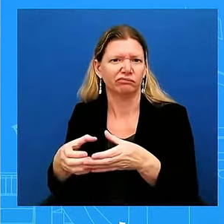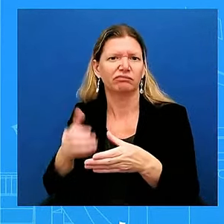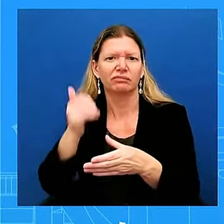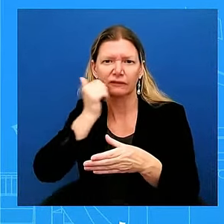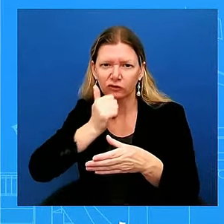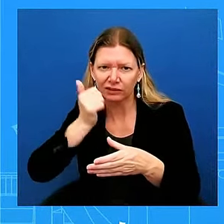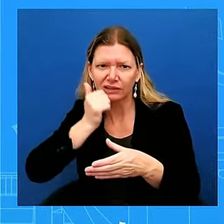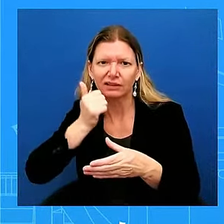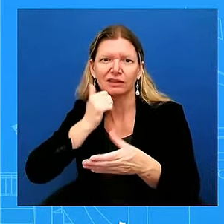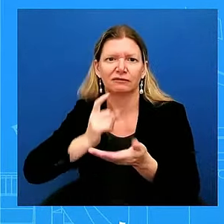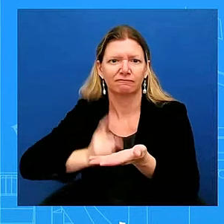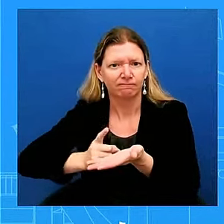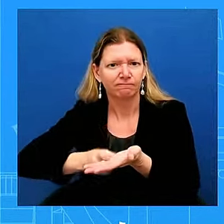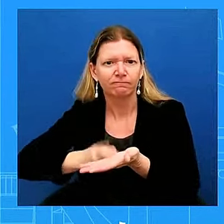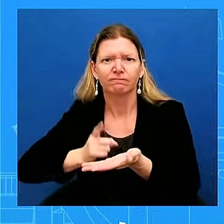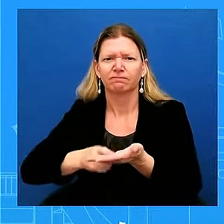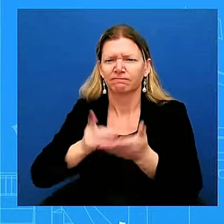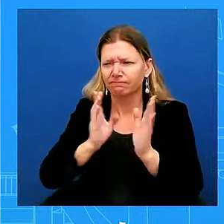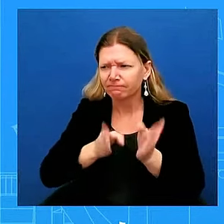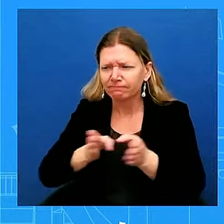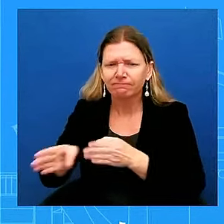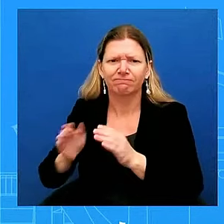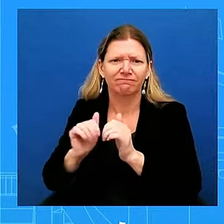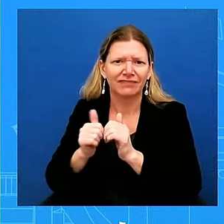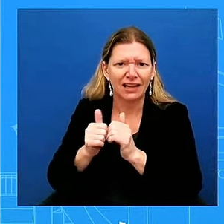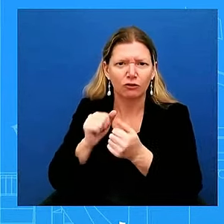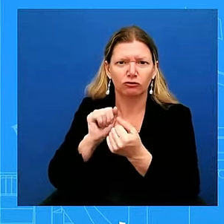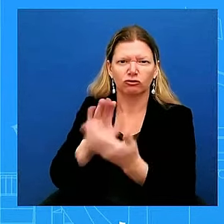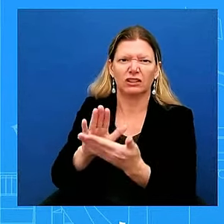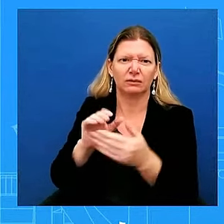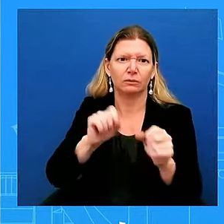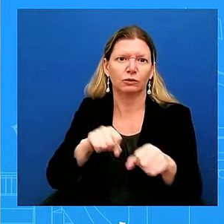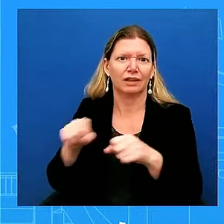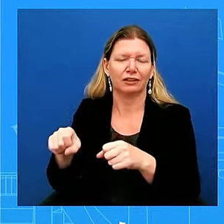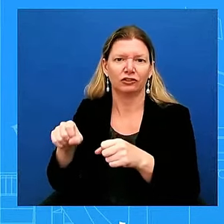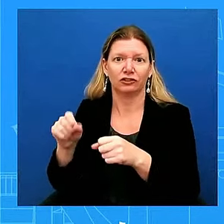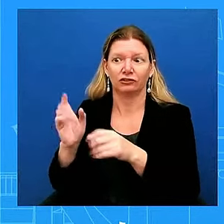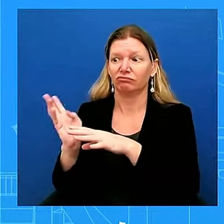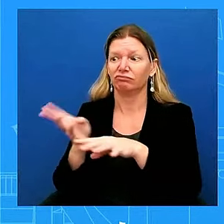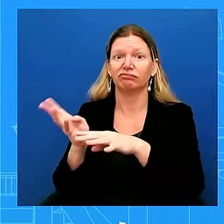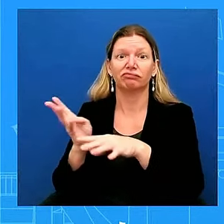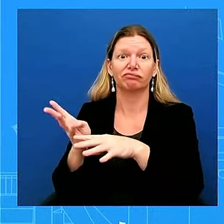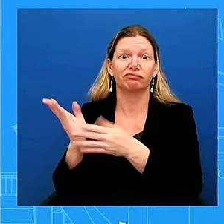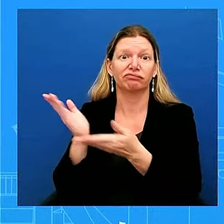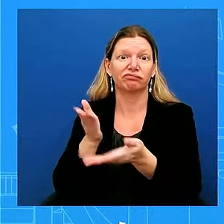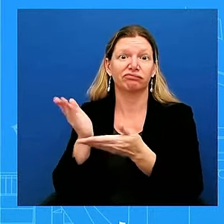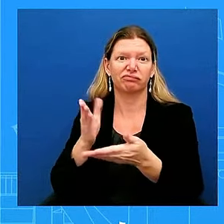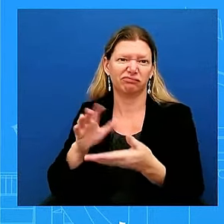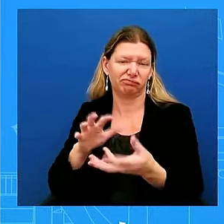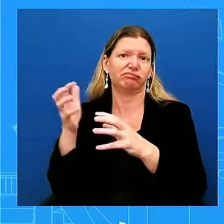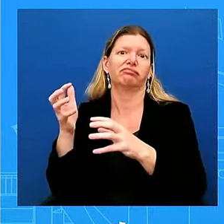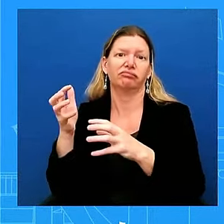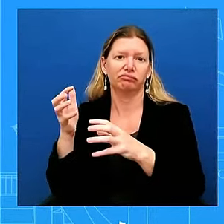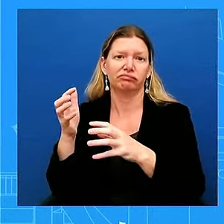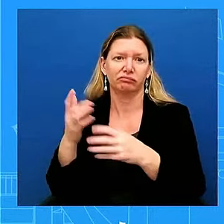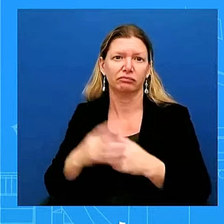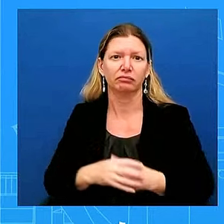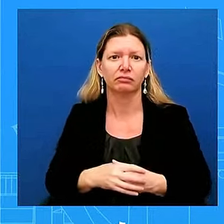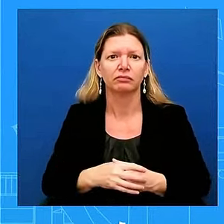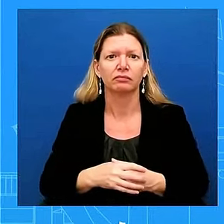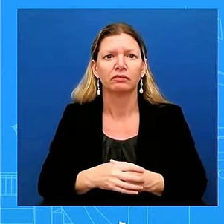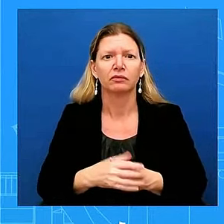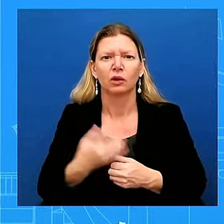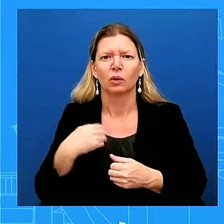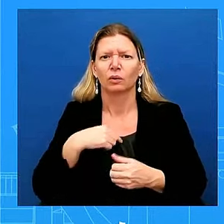with labor industry, state and local officials, ocean carriers, and rail and truck companies, including multiple meetings with retailers,